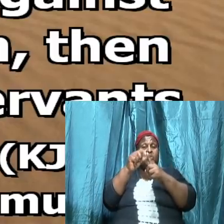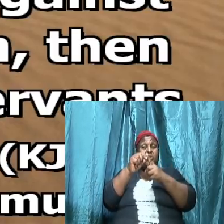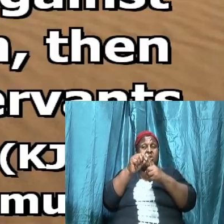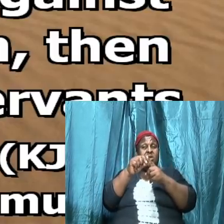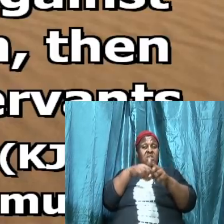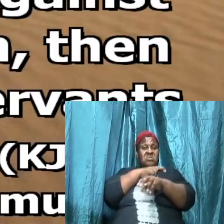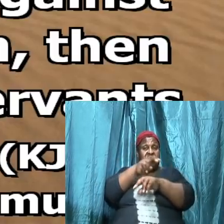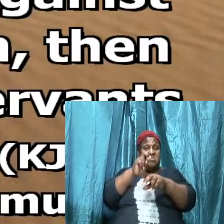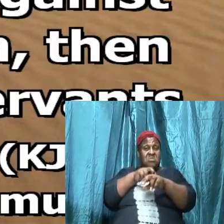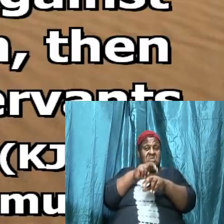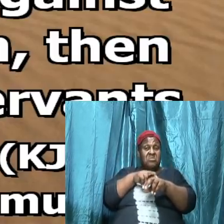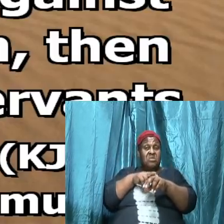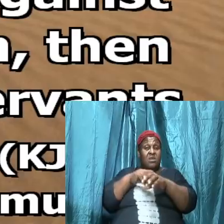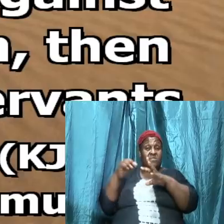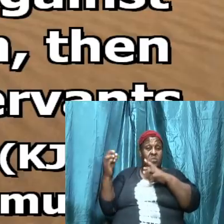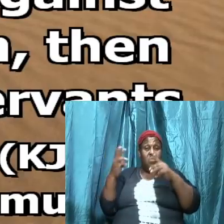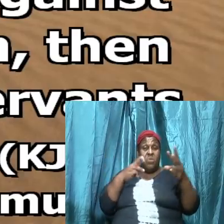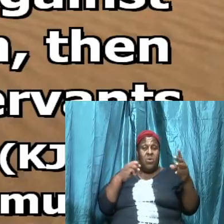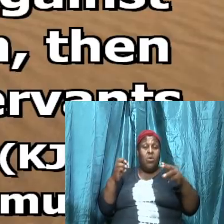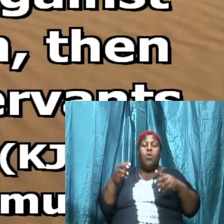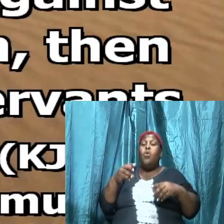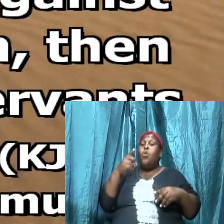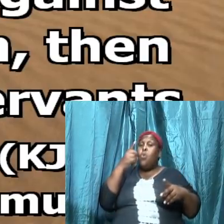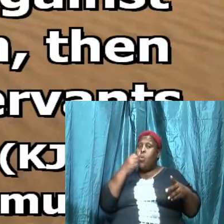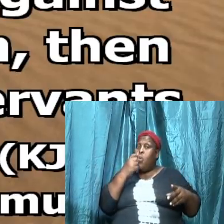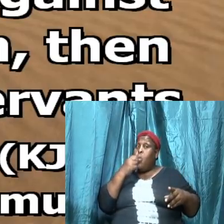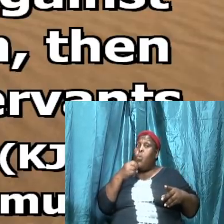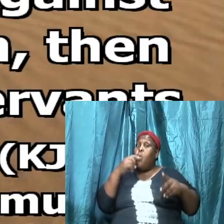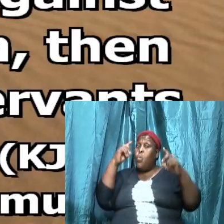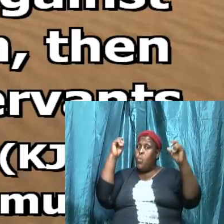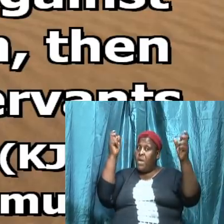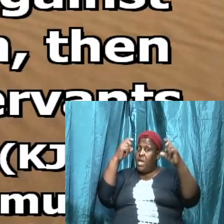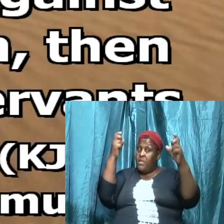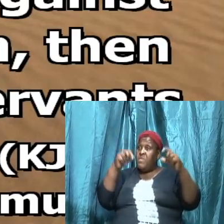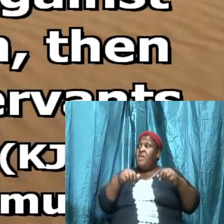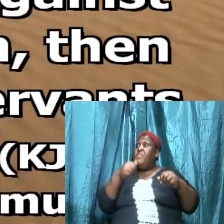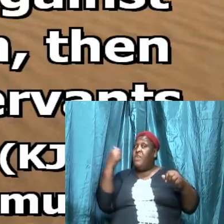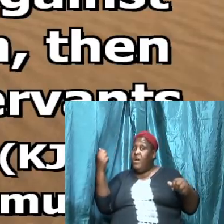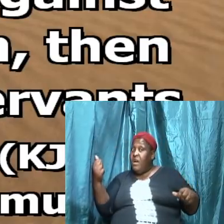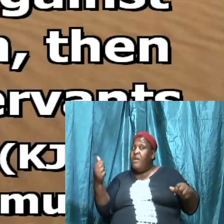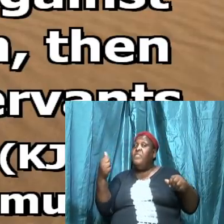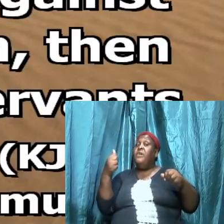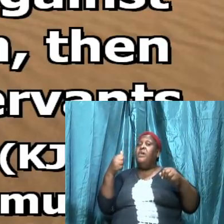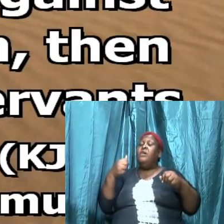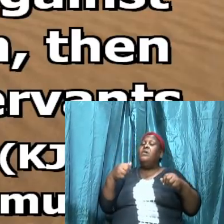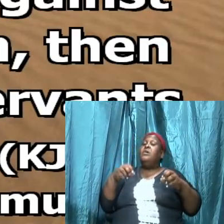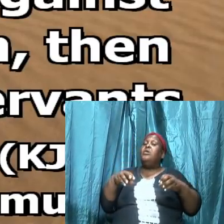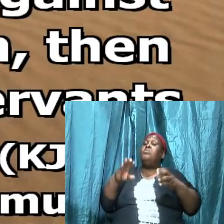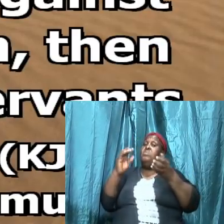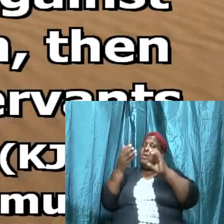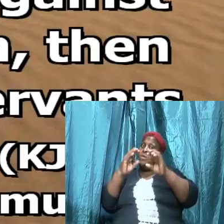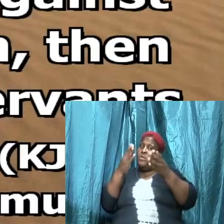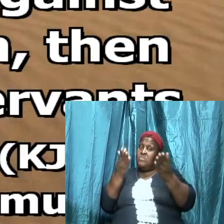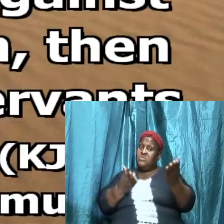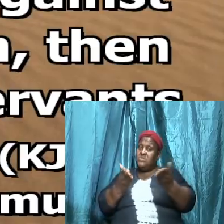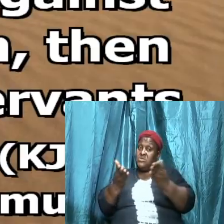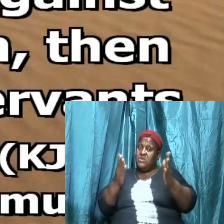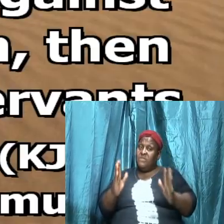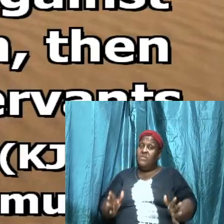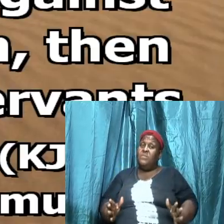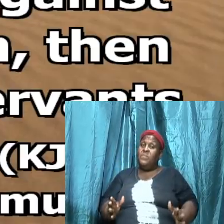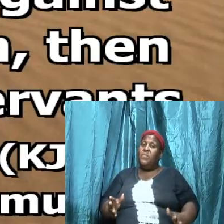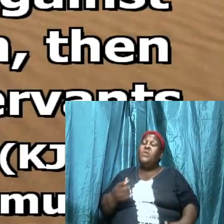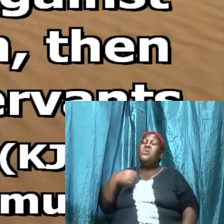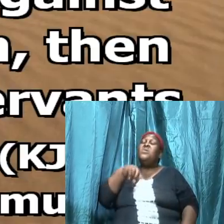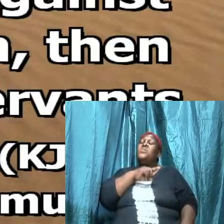nature of the battle and whoever get the upper hand the other one become their servant this is why many of us don't even realize that